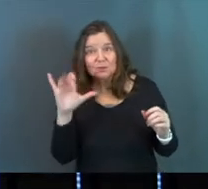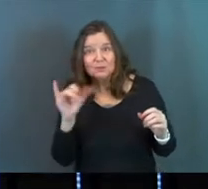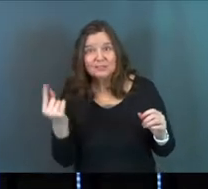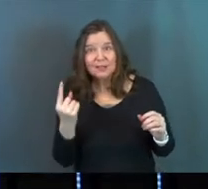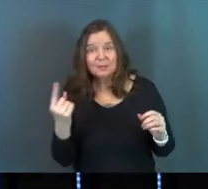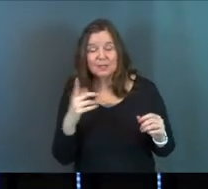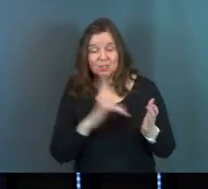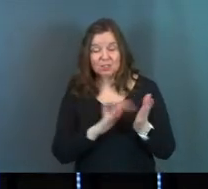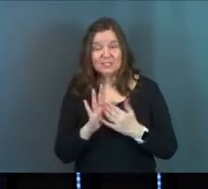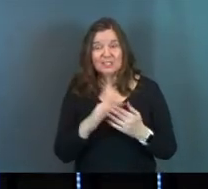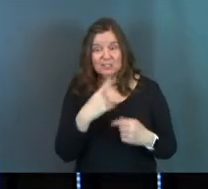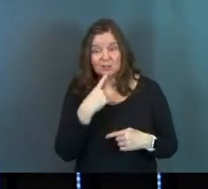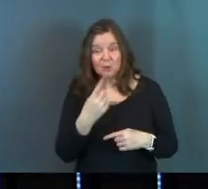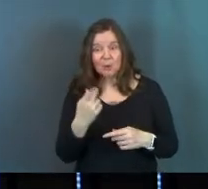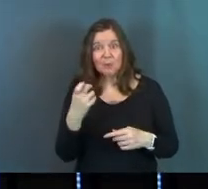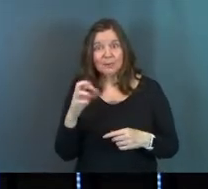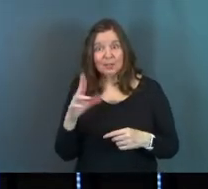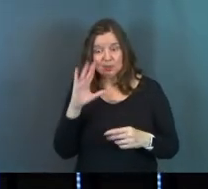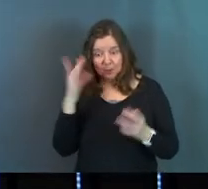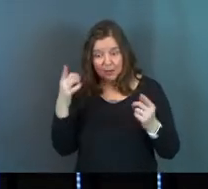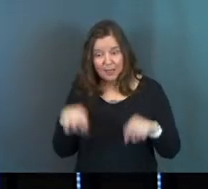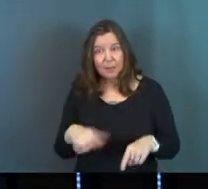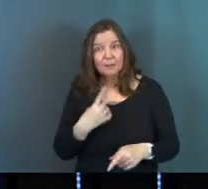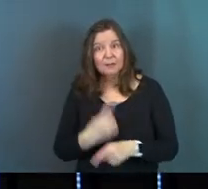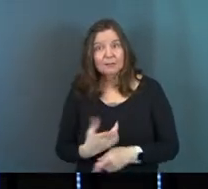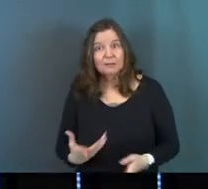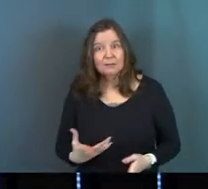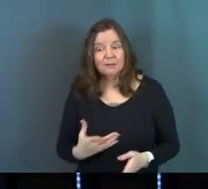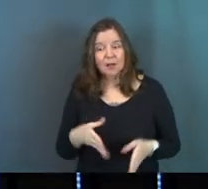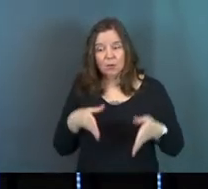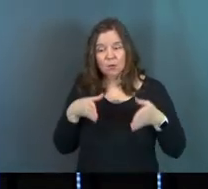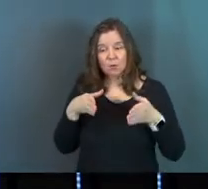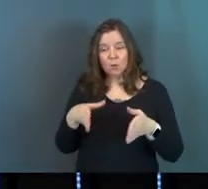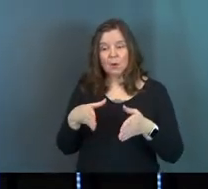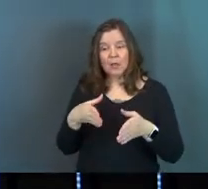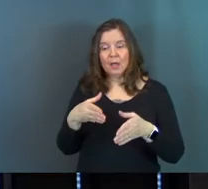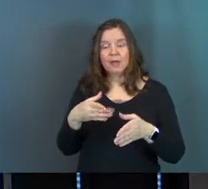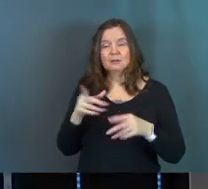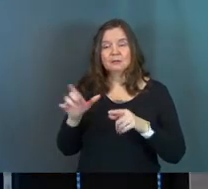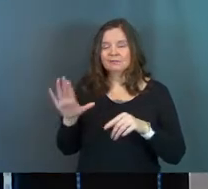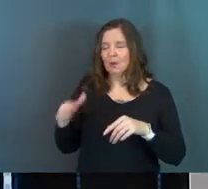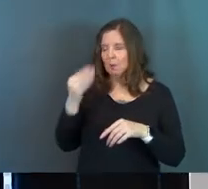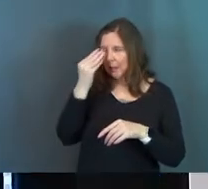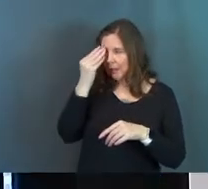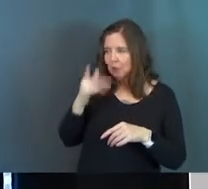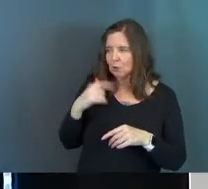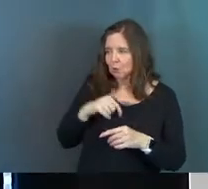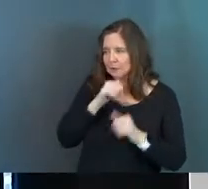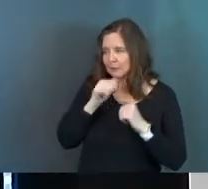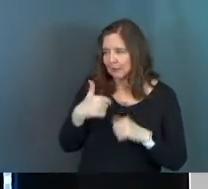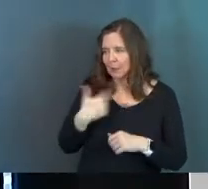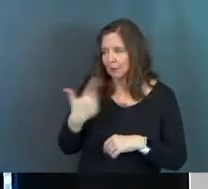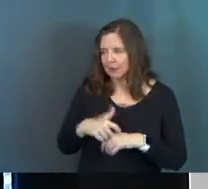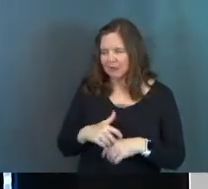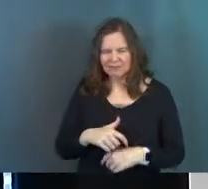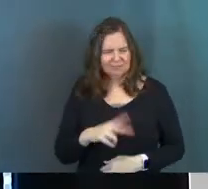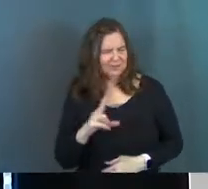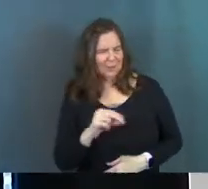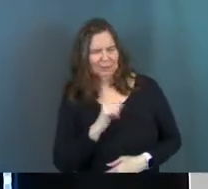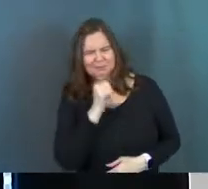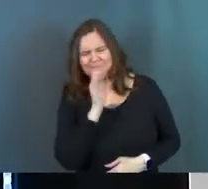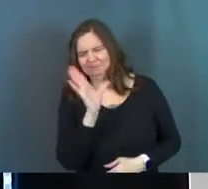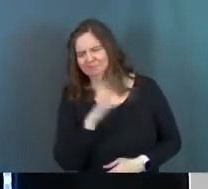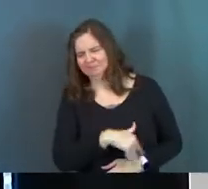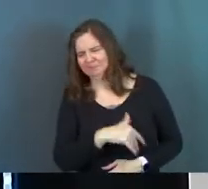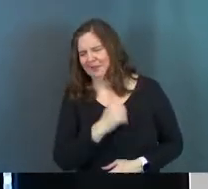doing something? Because Jesus told Peter this was going to happen, right? On the way to the garden, Jesus goes, hey, I want you to know, you're going to deny me three times. And Peter was like, yeah,